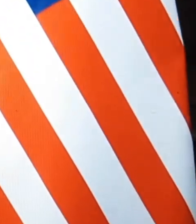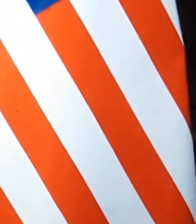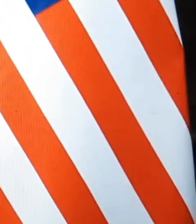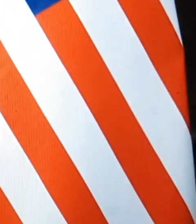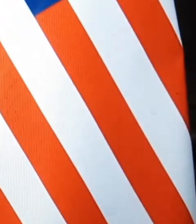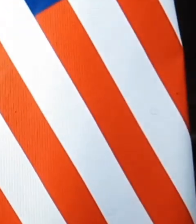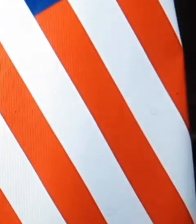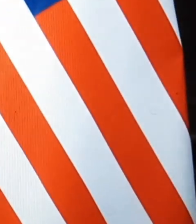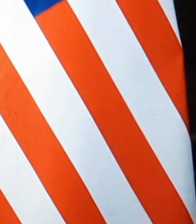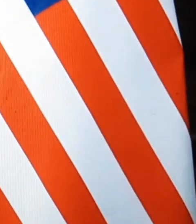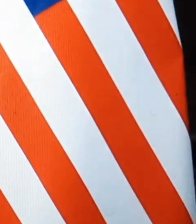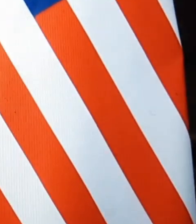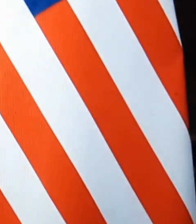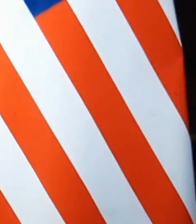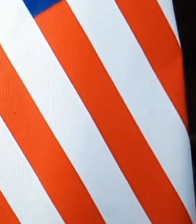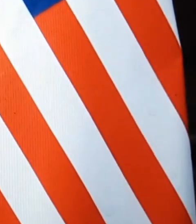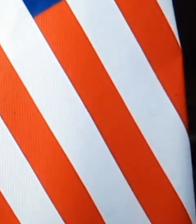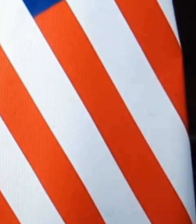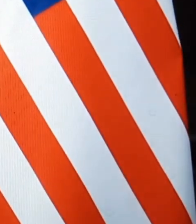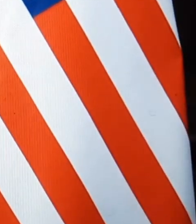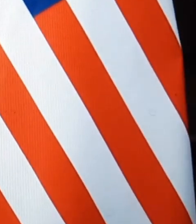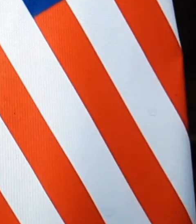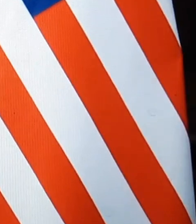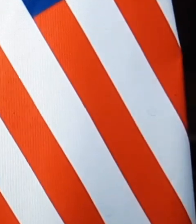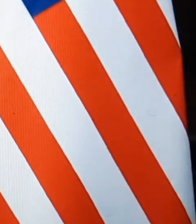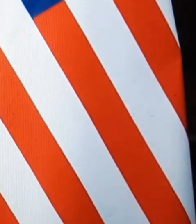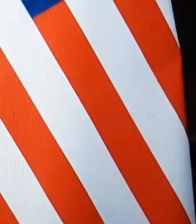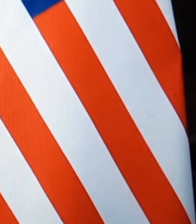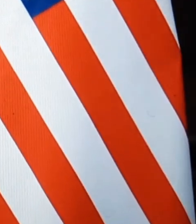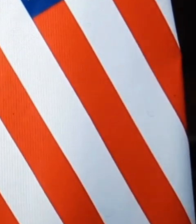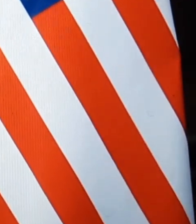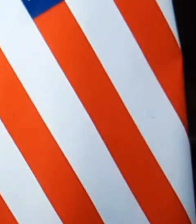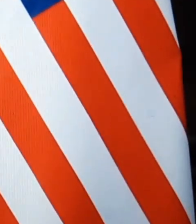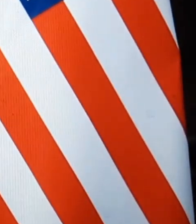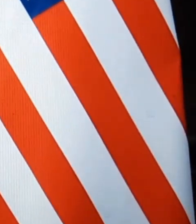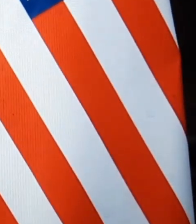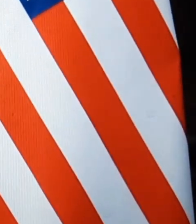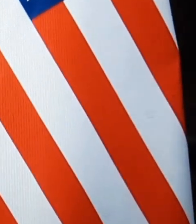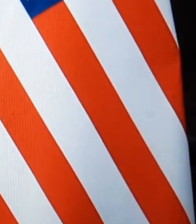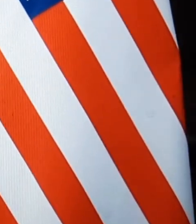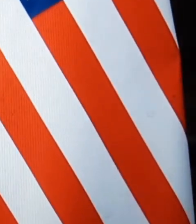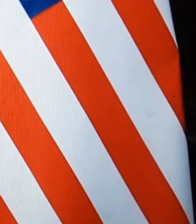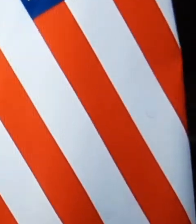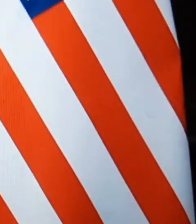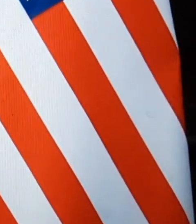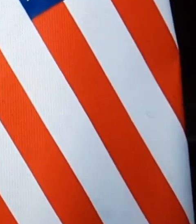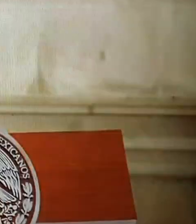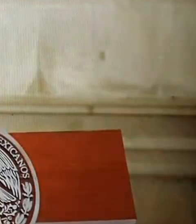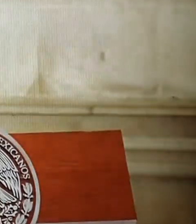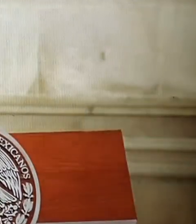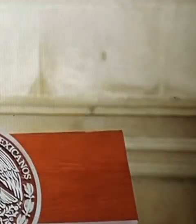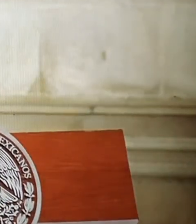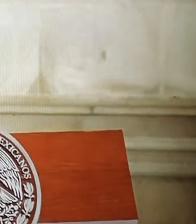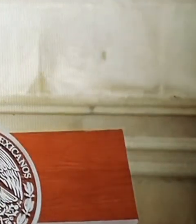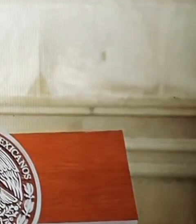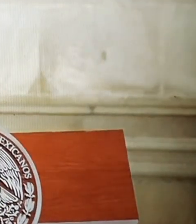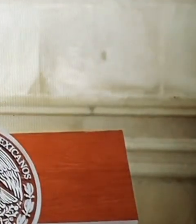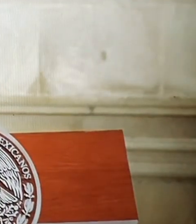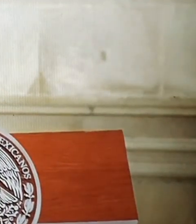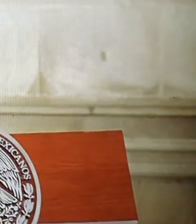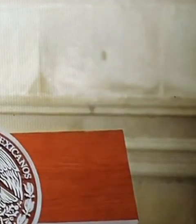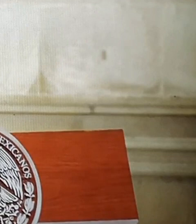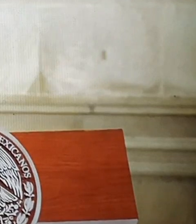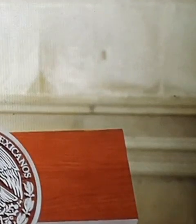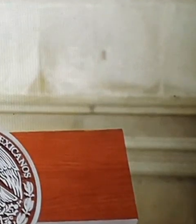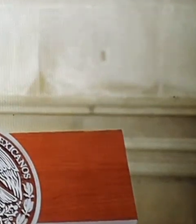from fighting COVID-19 and strengthening our ability to address public health threats, to investing in and building a